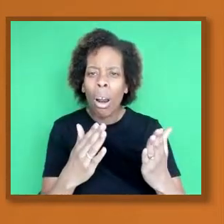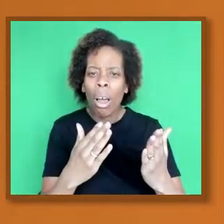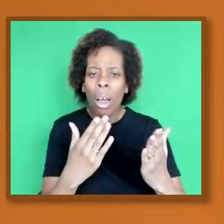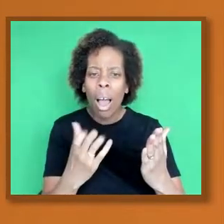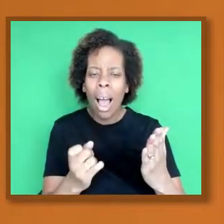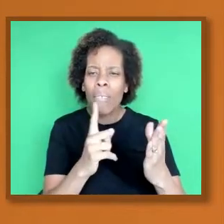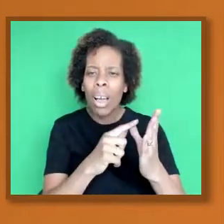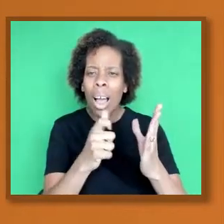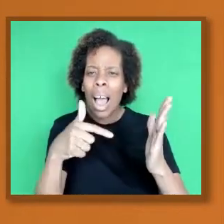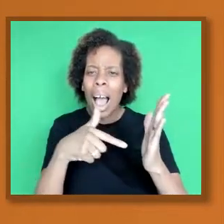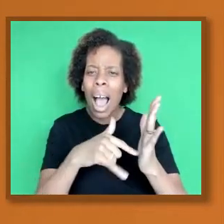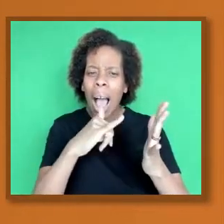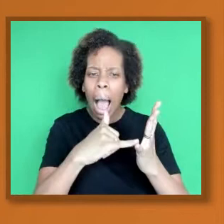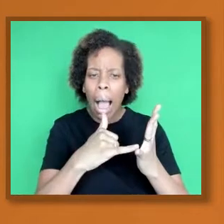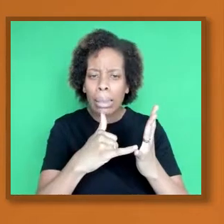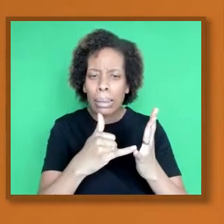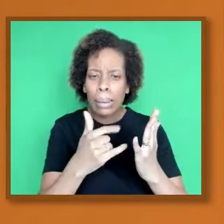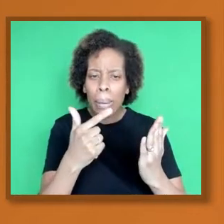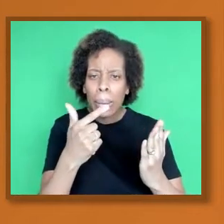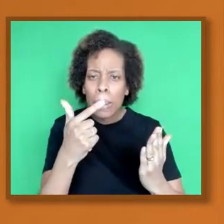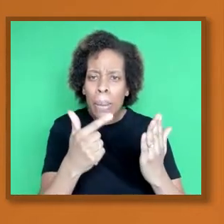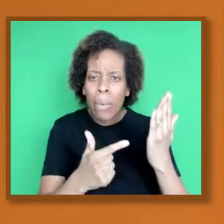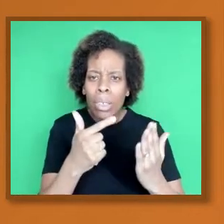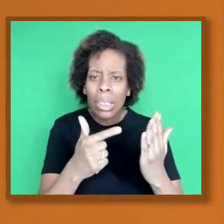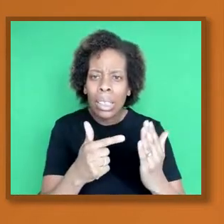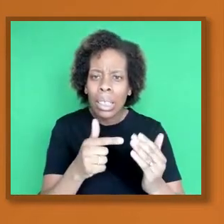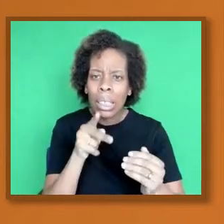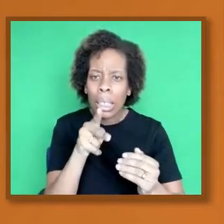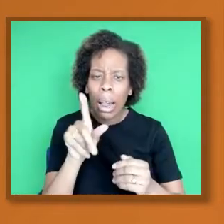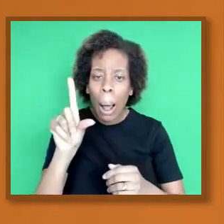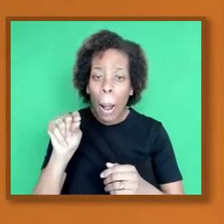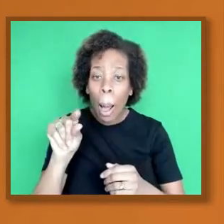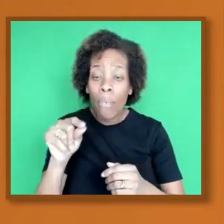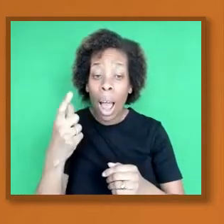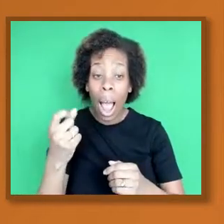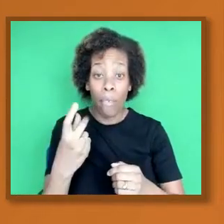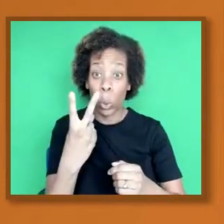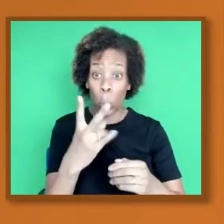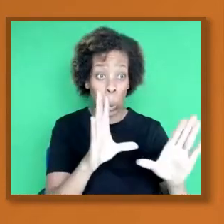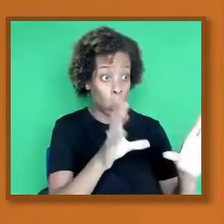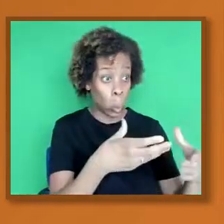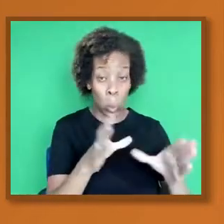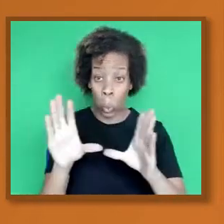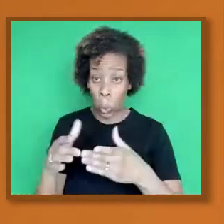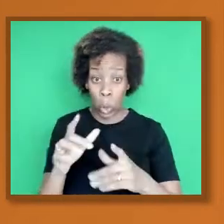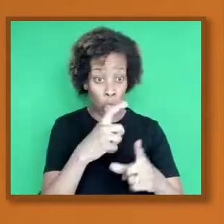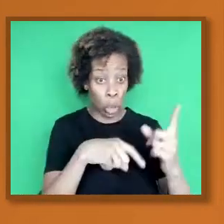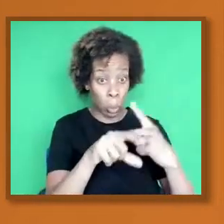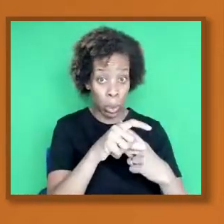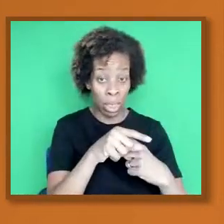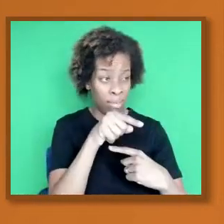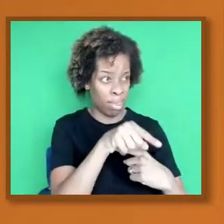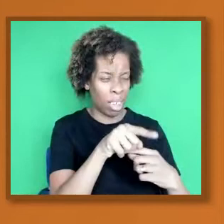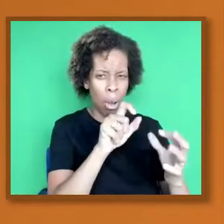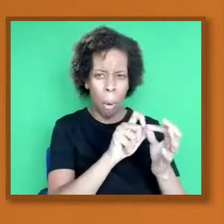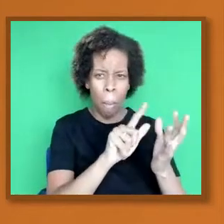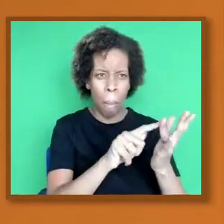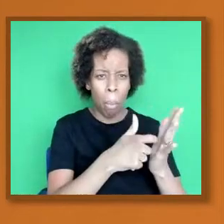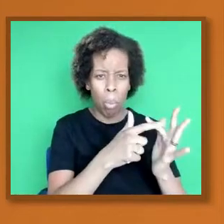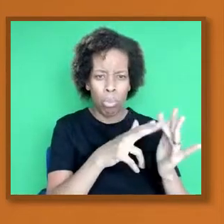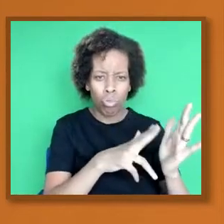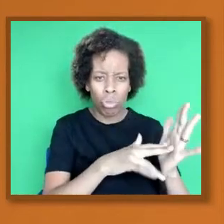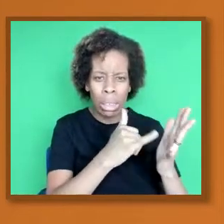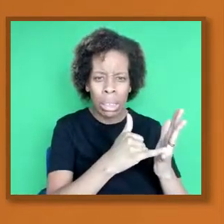Bereans and the Thessalonians. And it tells us that the Bereans were more noble than the Thessalonians